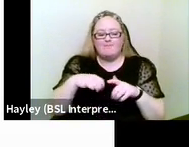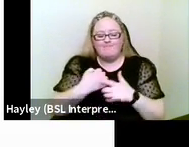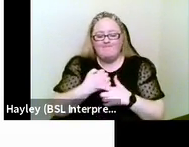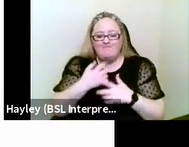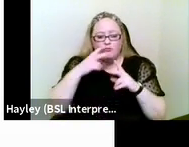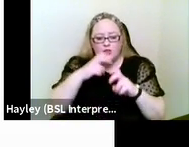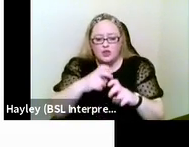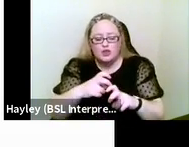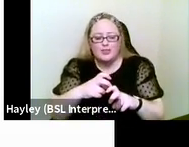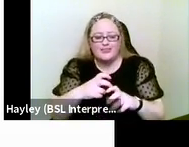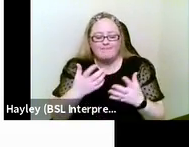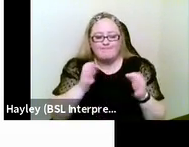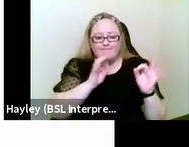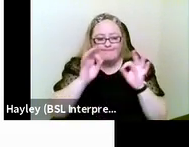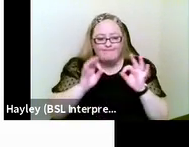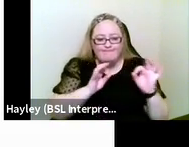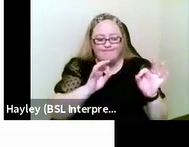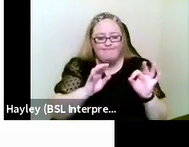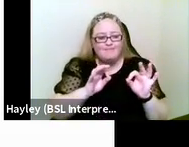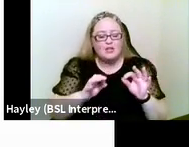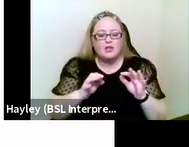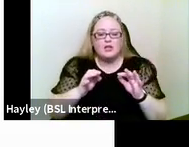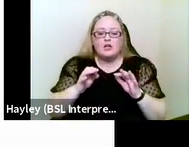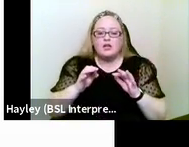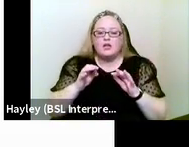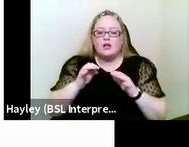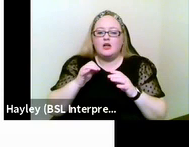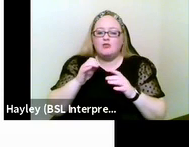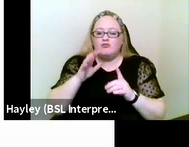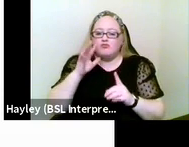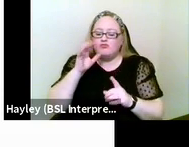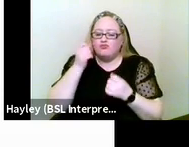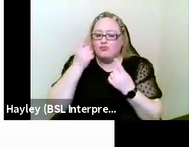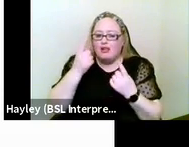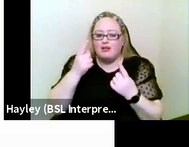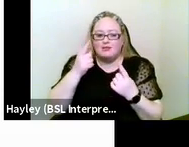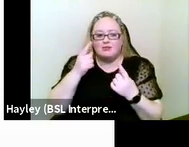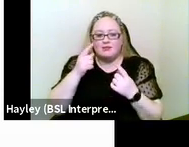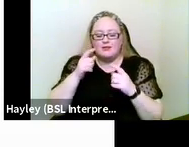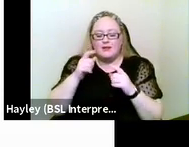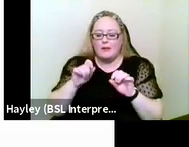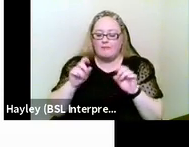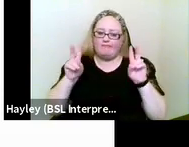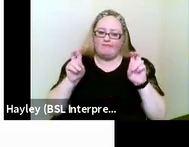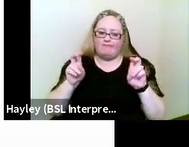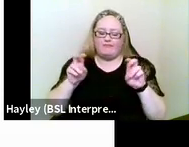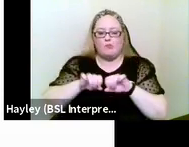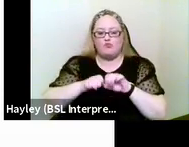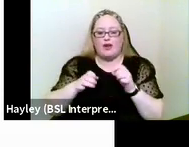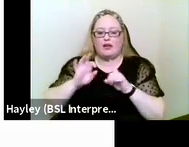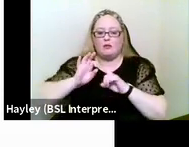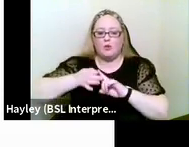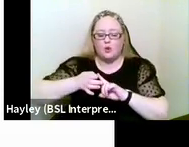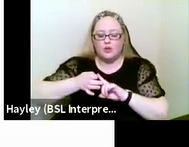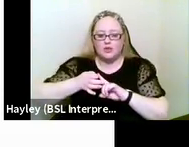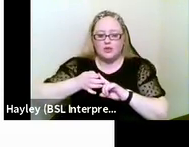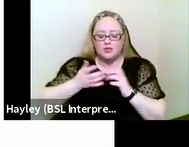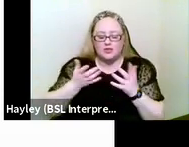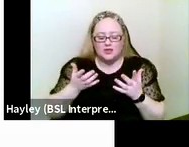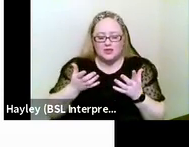establishing the breaking point. I've talked about deaf blindness is the inability of one